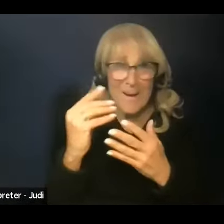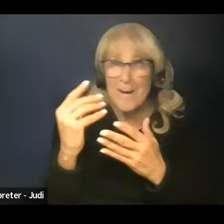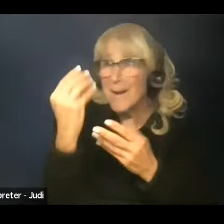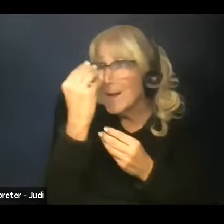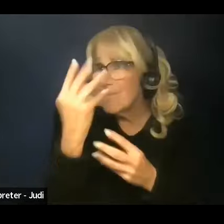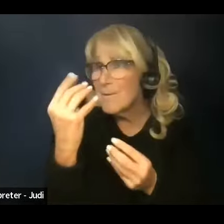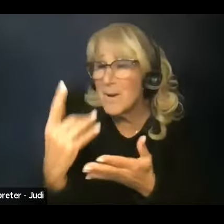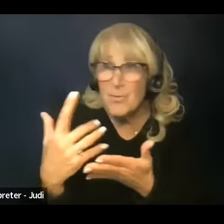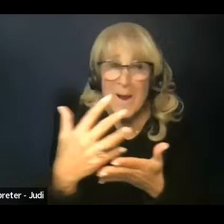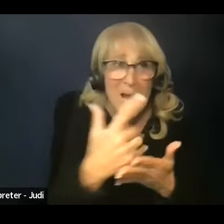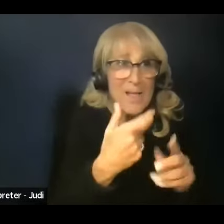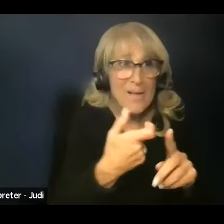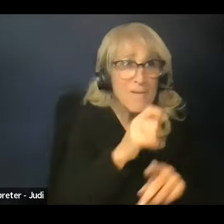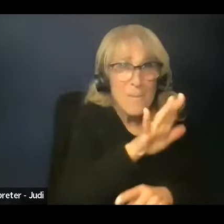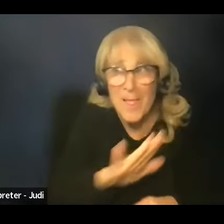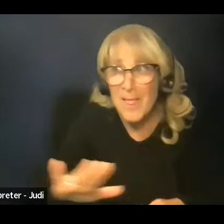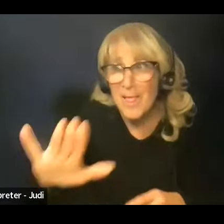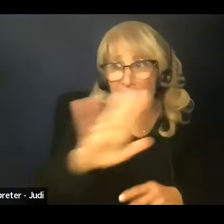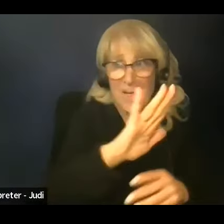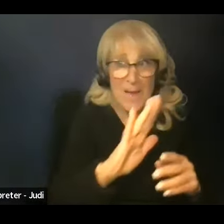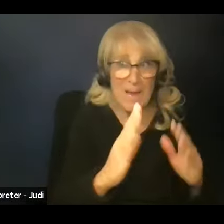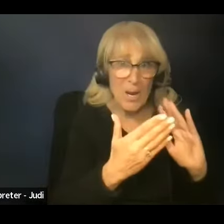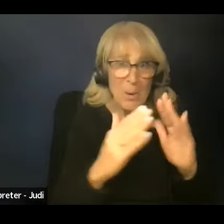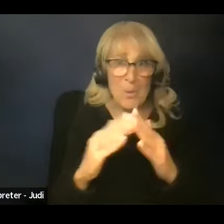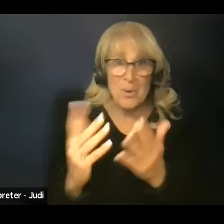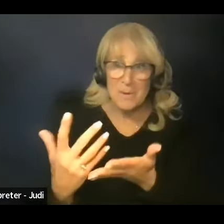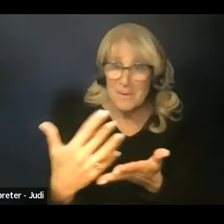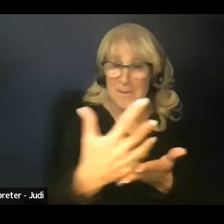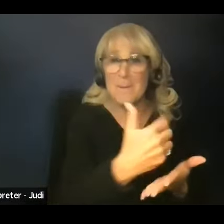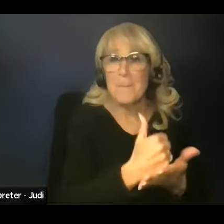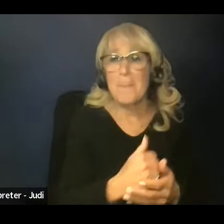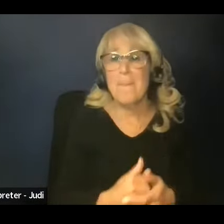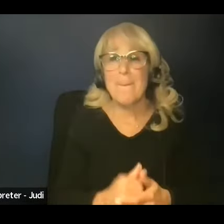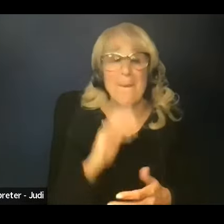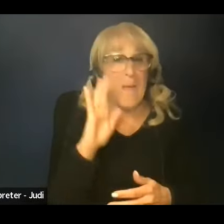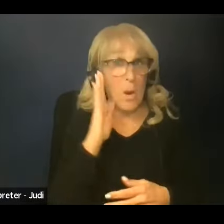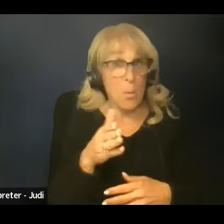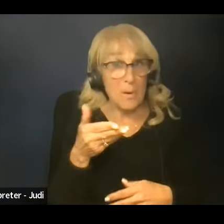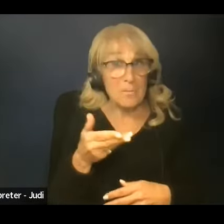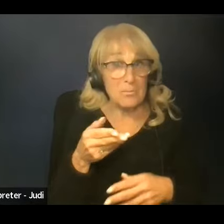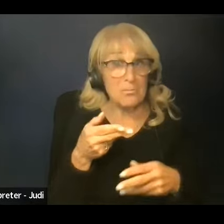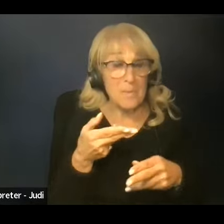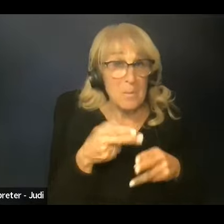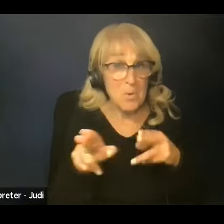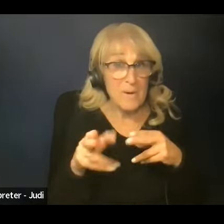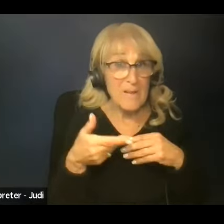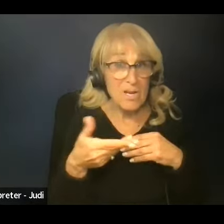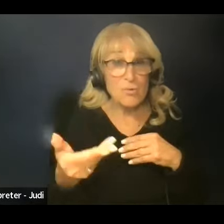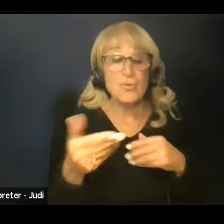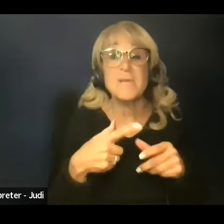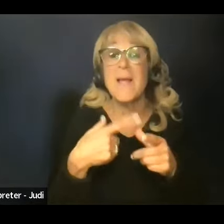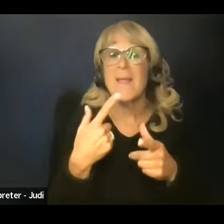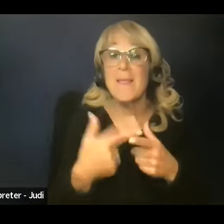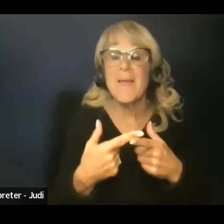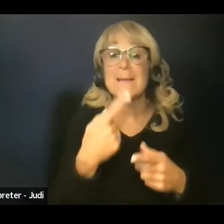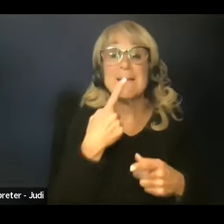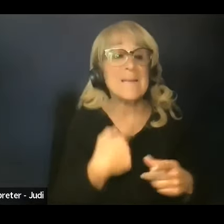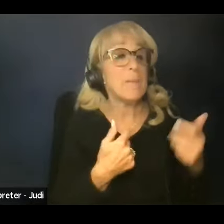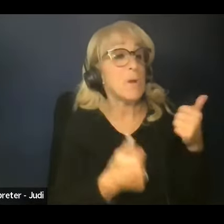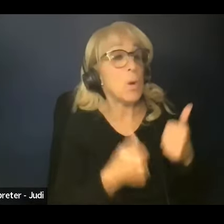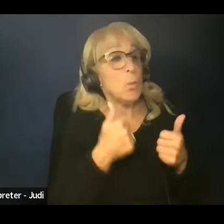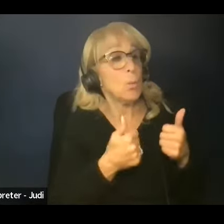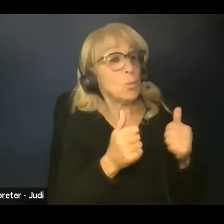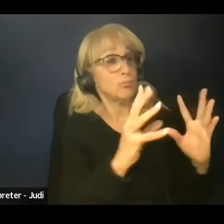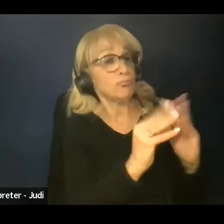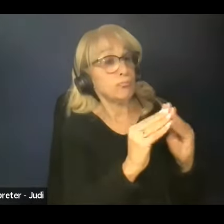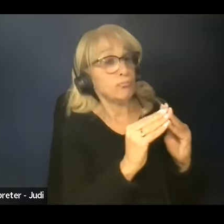communities. So panelists, I'm going to briefly introduce you. Then I want you to tell us which community conversation you attended